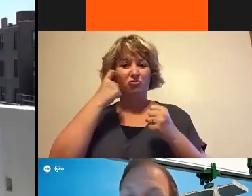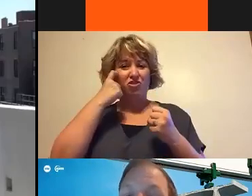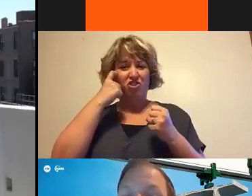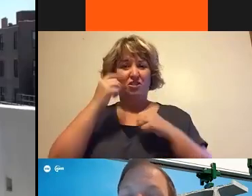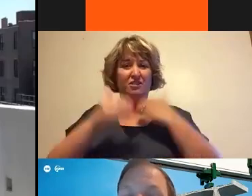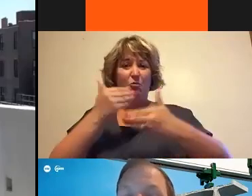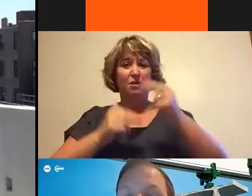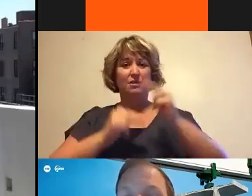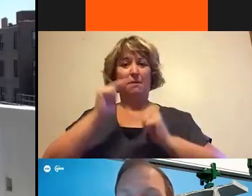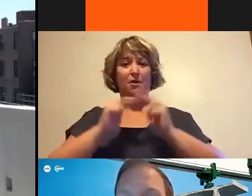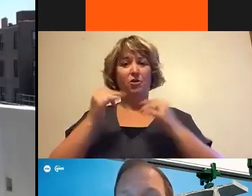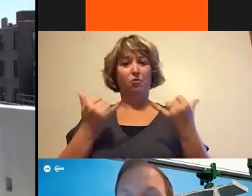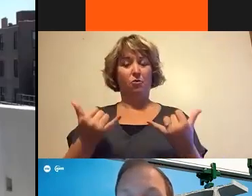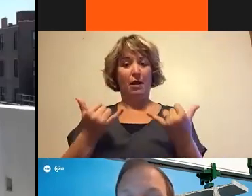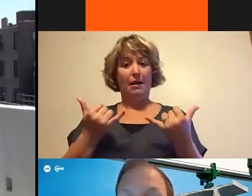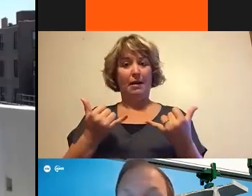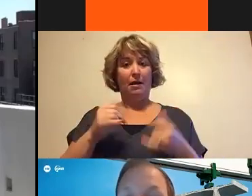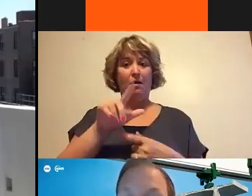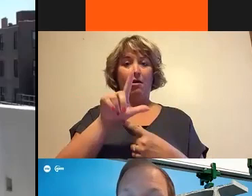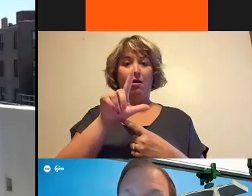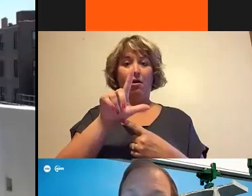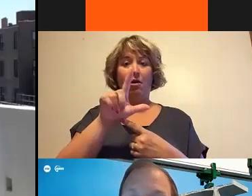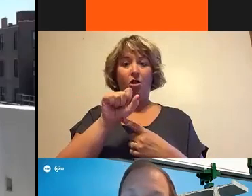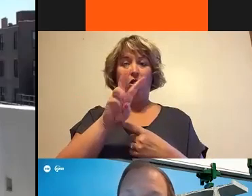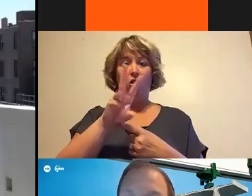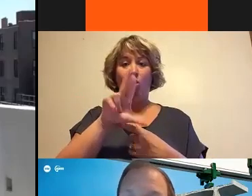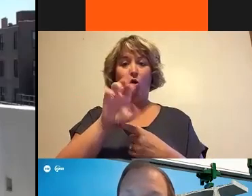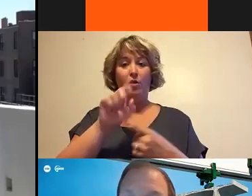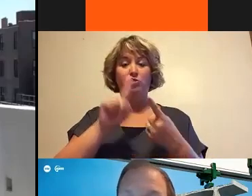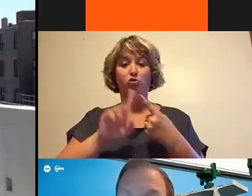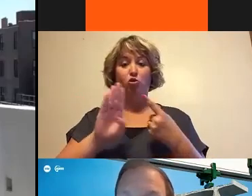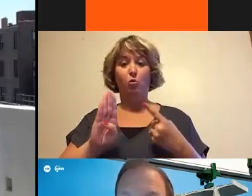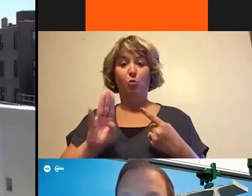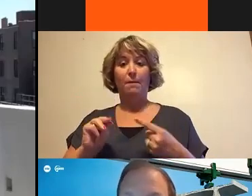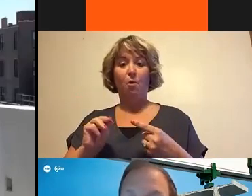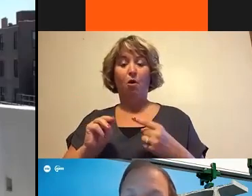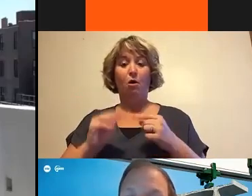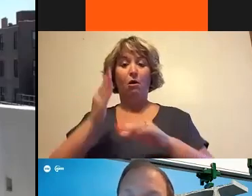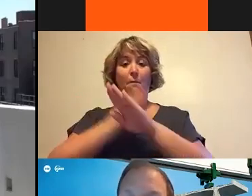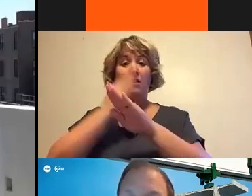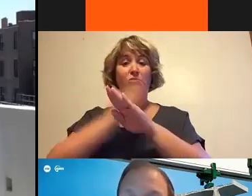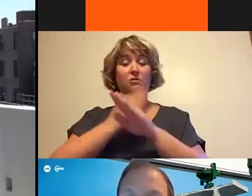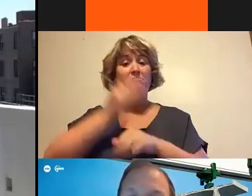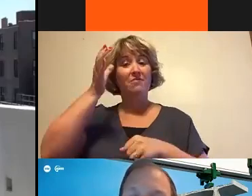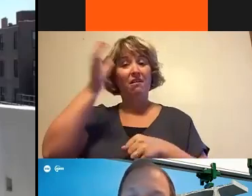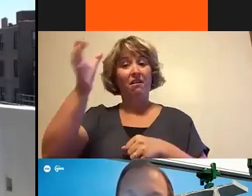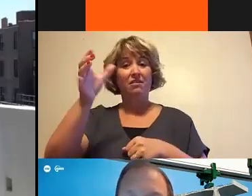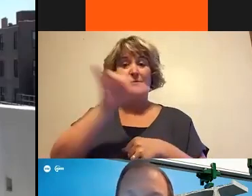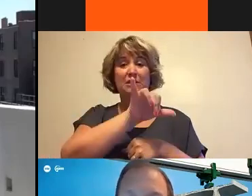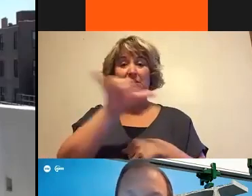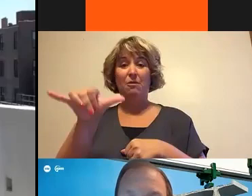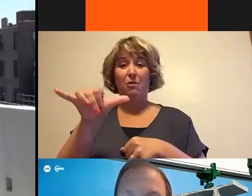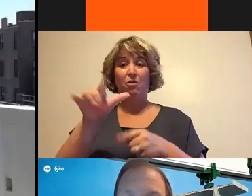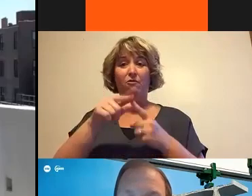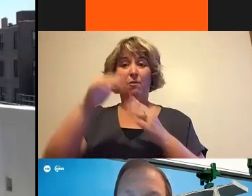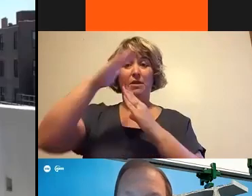building right now. At the Lawrence to Brynmour modernization, the concept is very similar from the top of the deck. Here